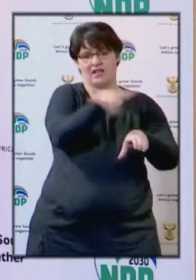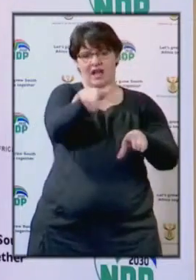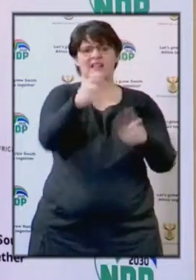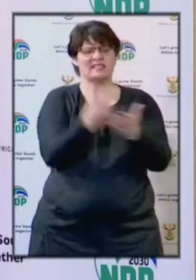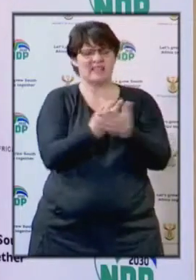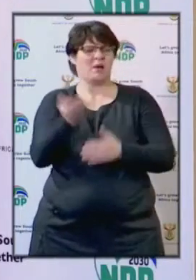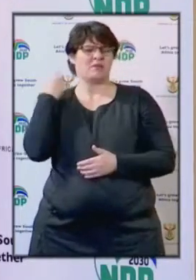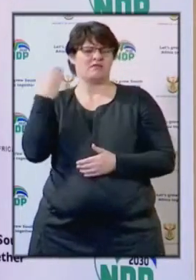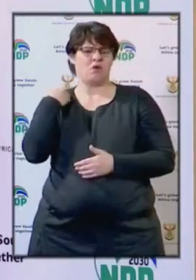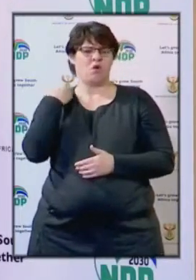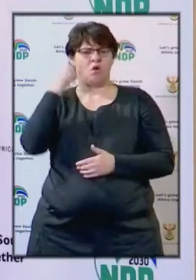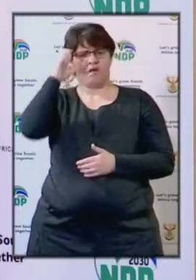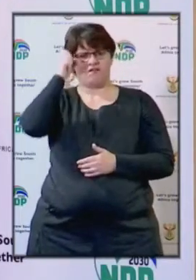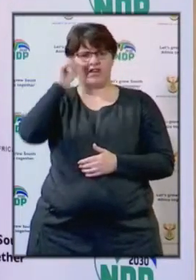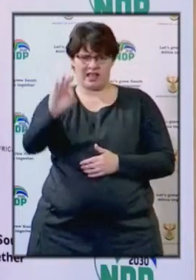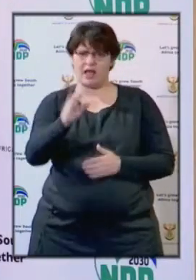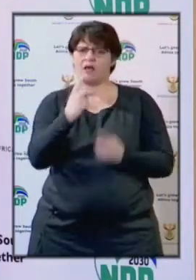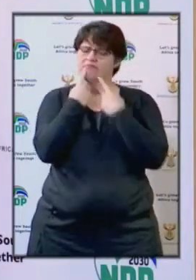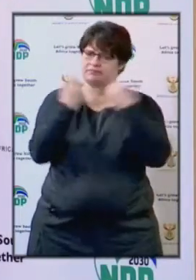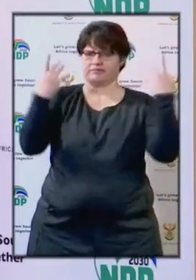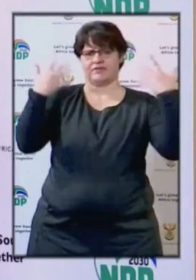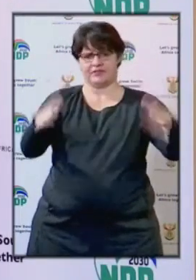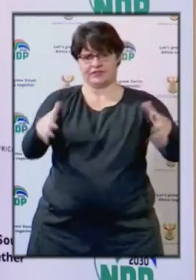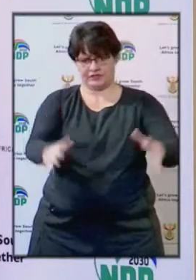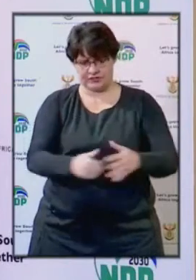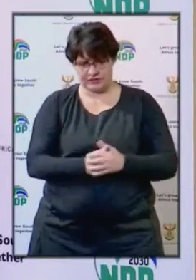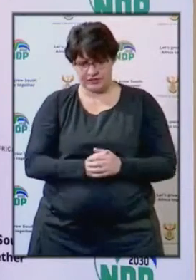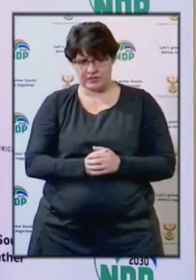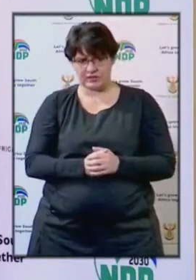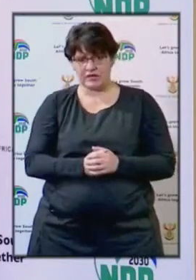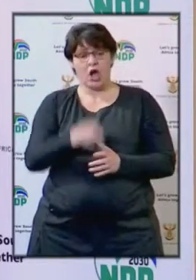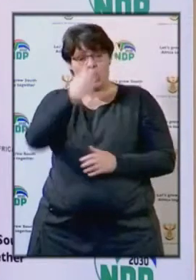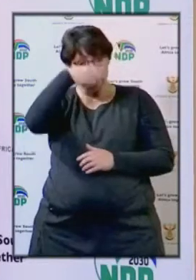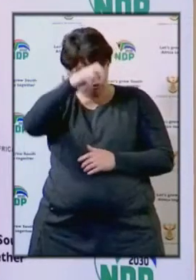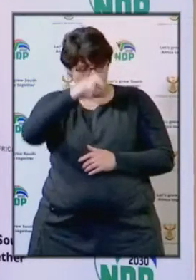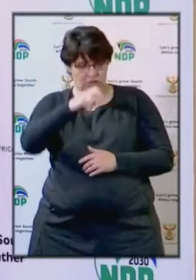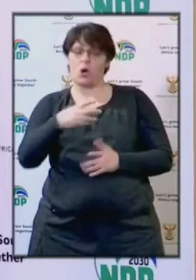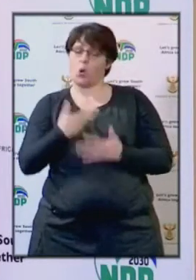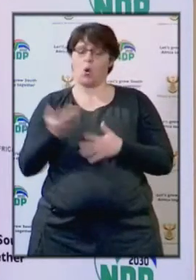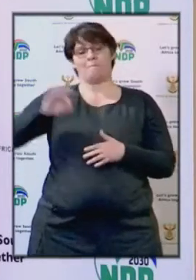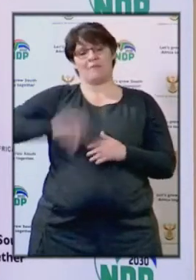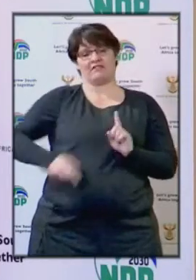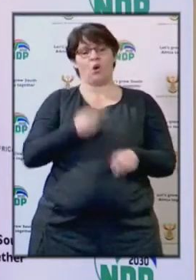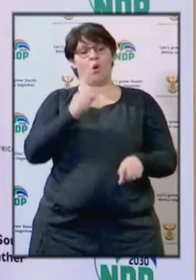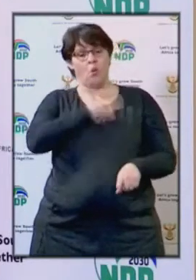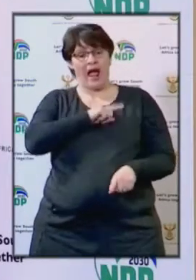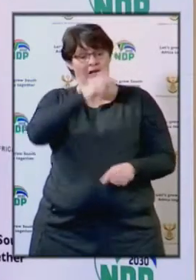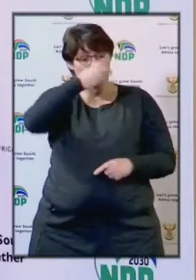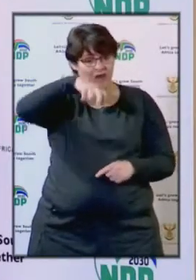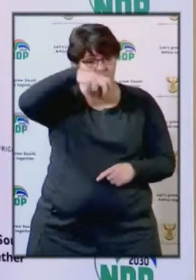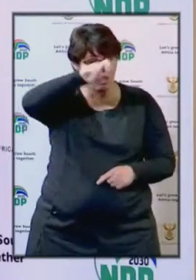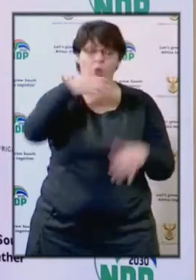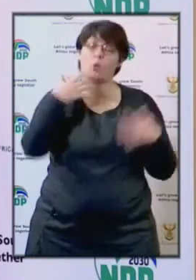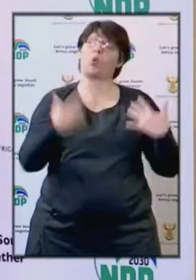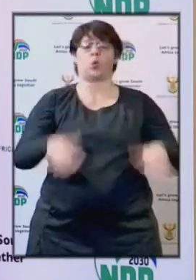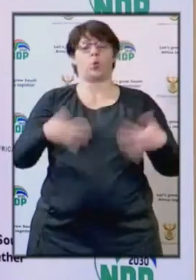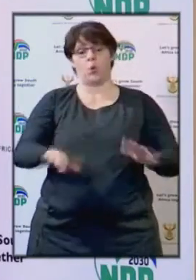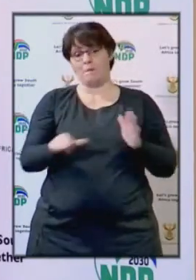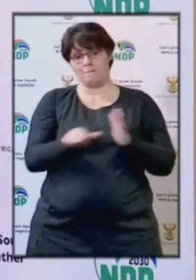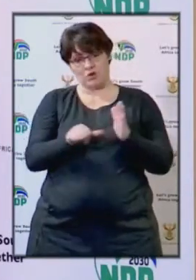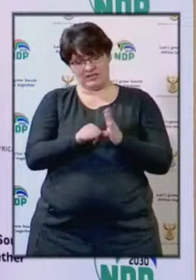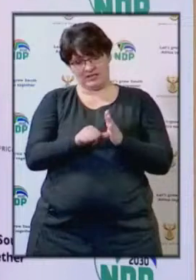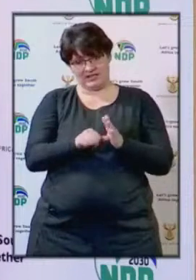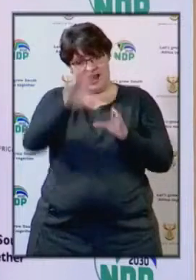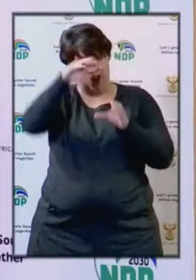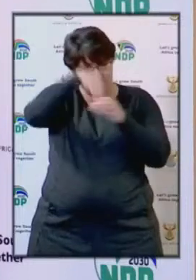Mbalula. The tourism sector will benefit immensely from this step, as travel is an integral part of tourism.